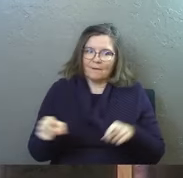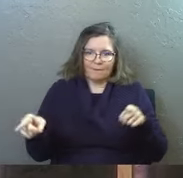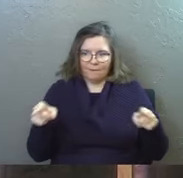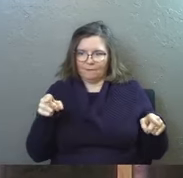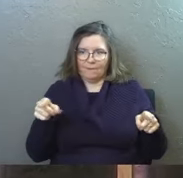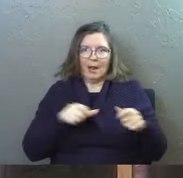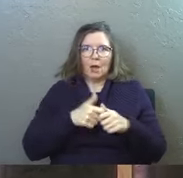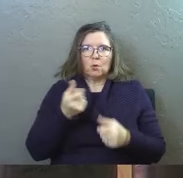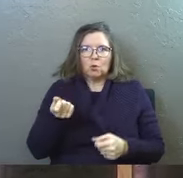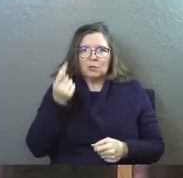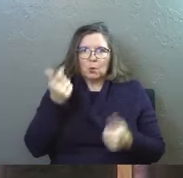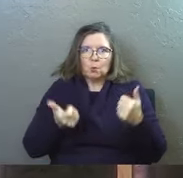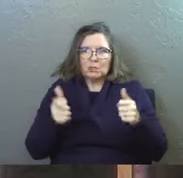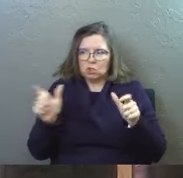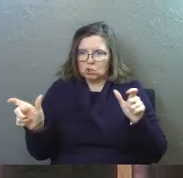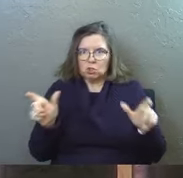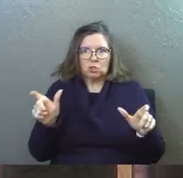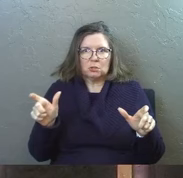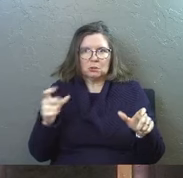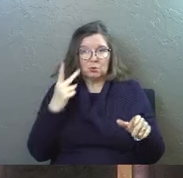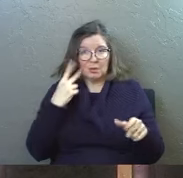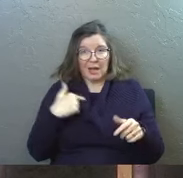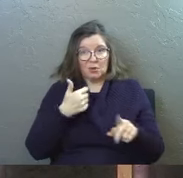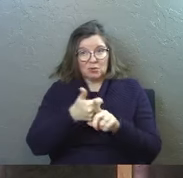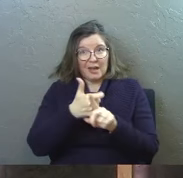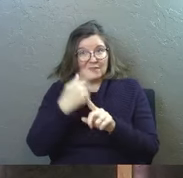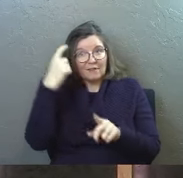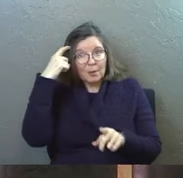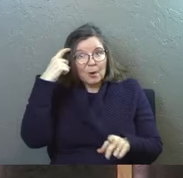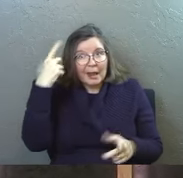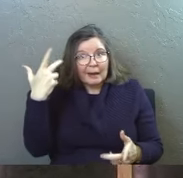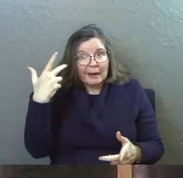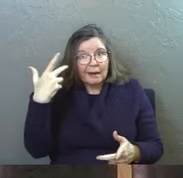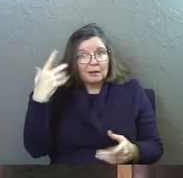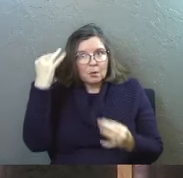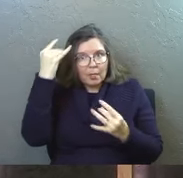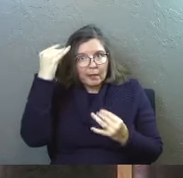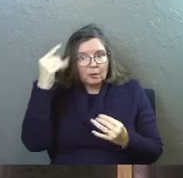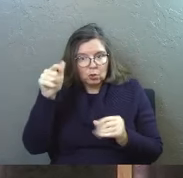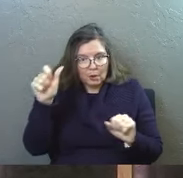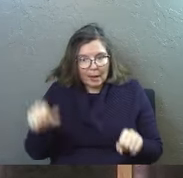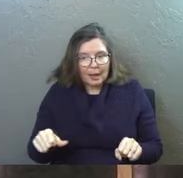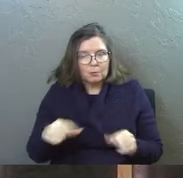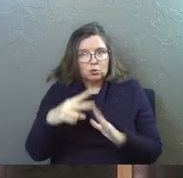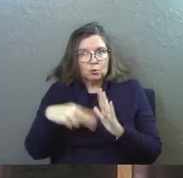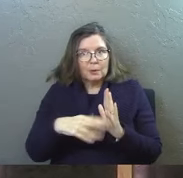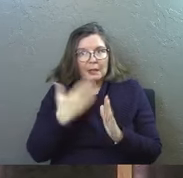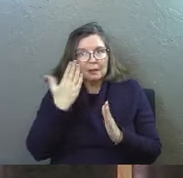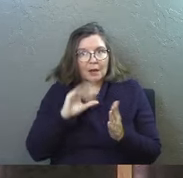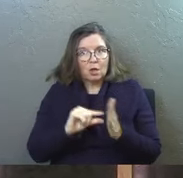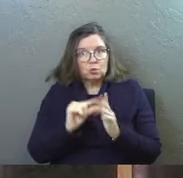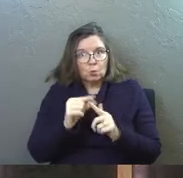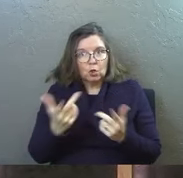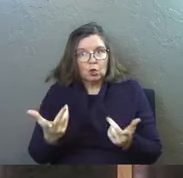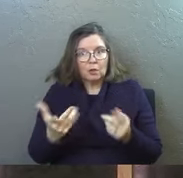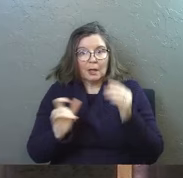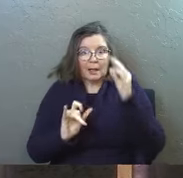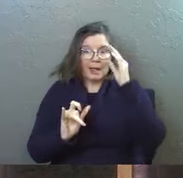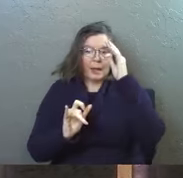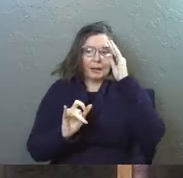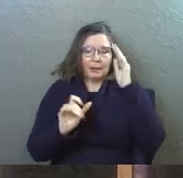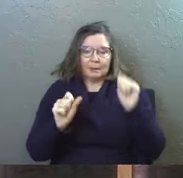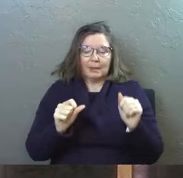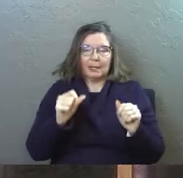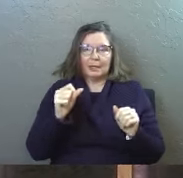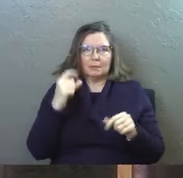how you understand those things do you see how you have a brain and you're able to read God's word and be